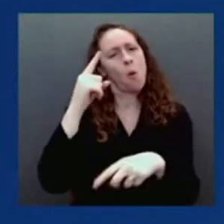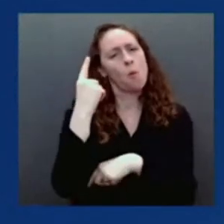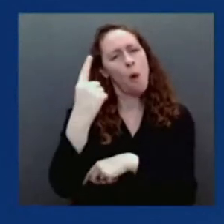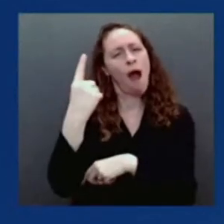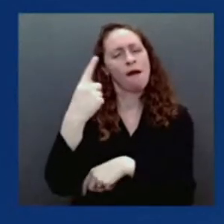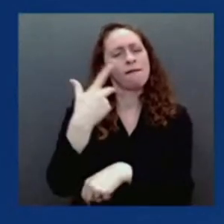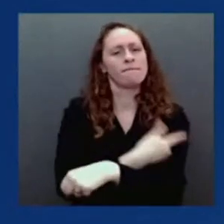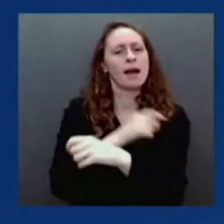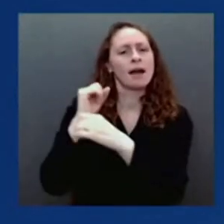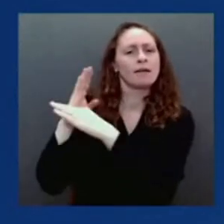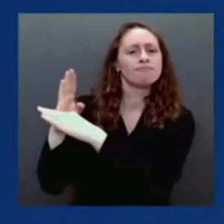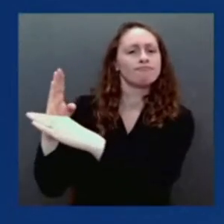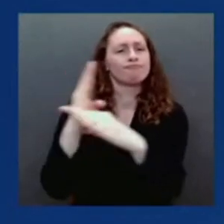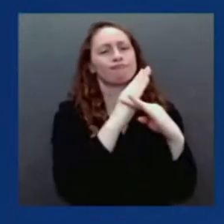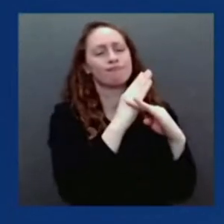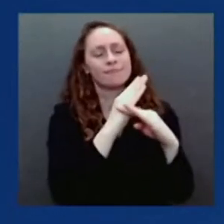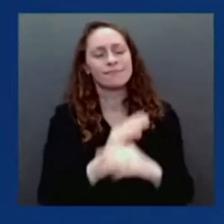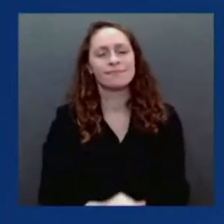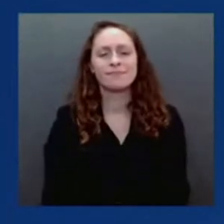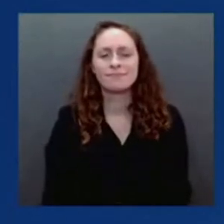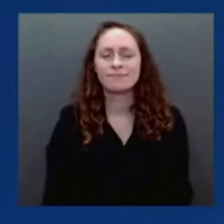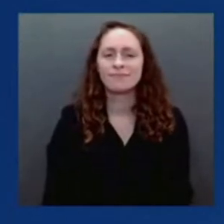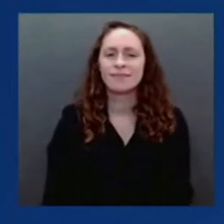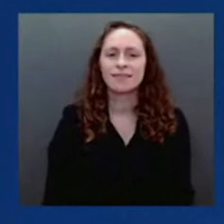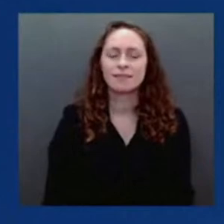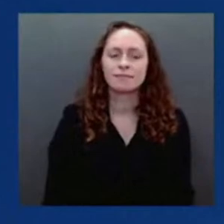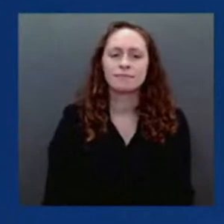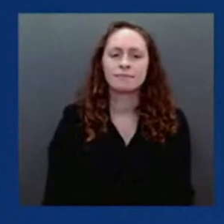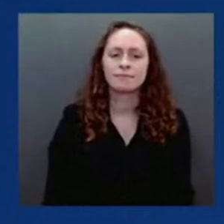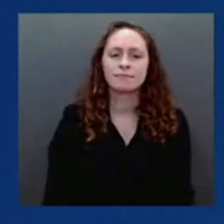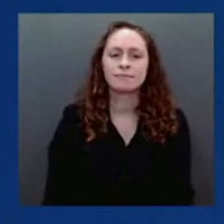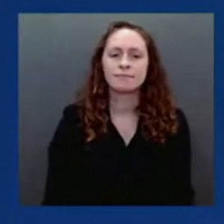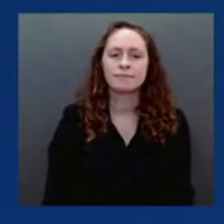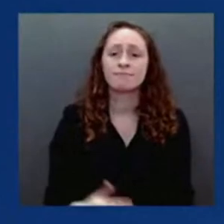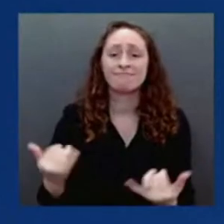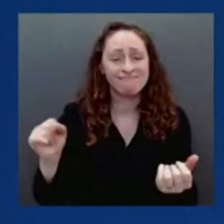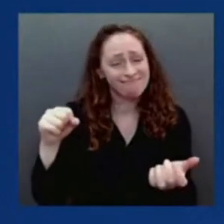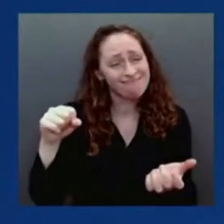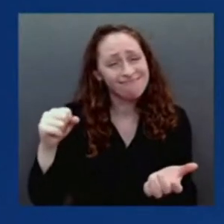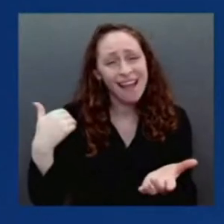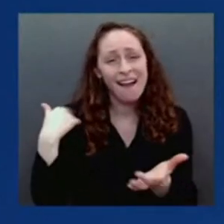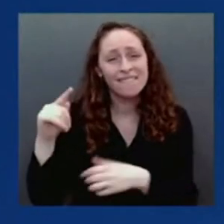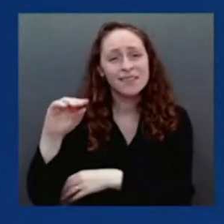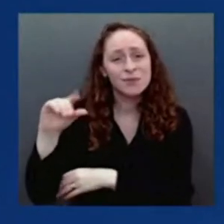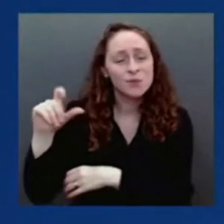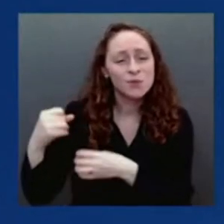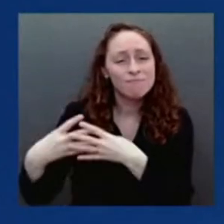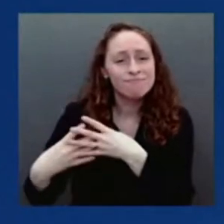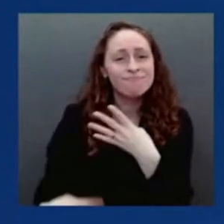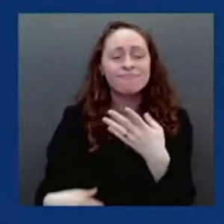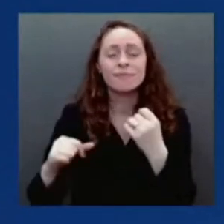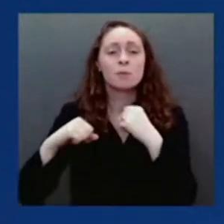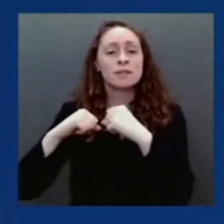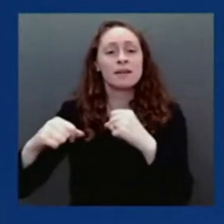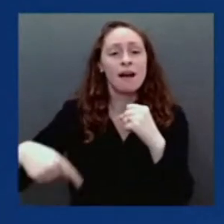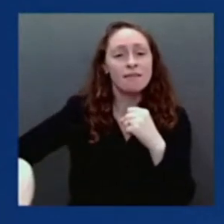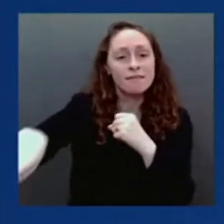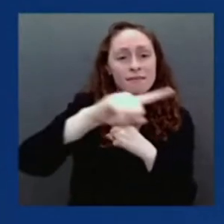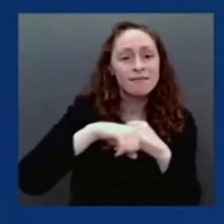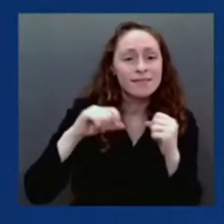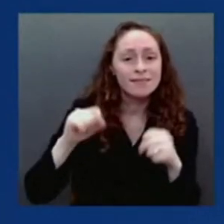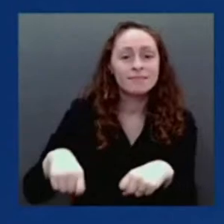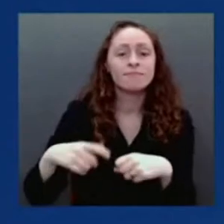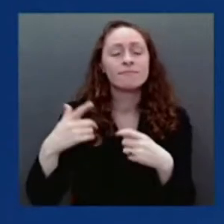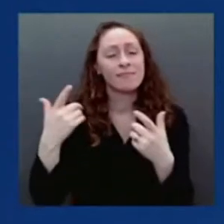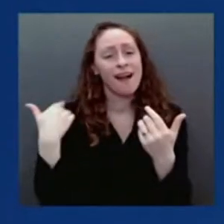protect ourselves, our communities, our schools and our businesses. The vaccines, the boosters, the tests, the